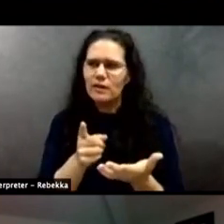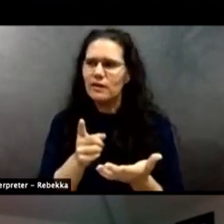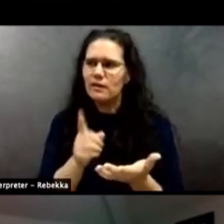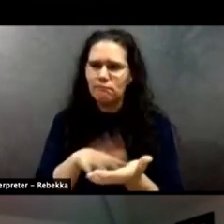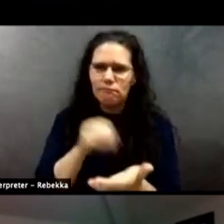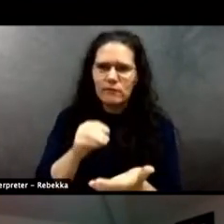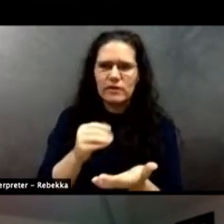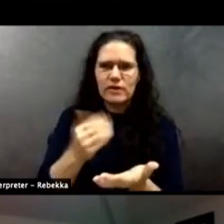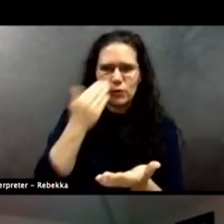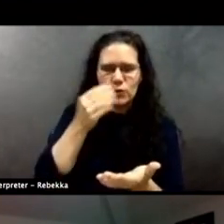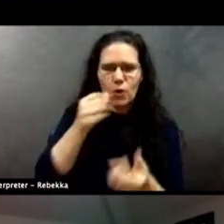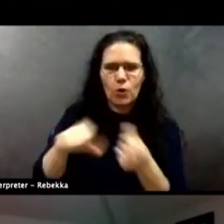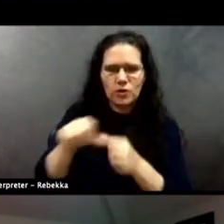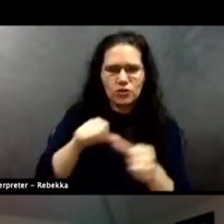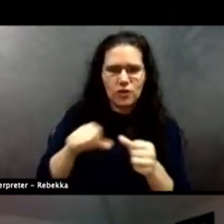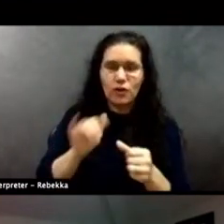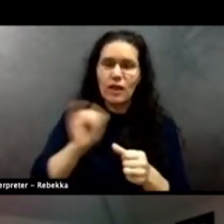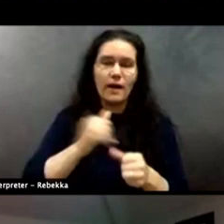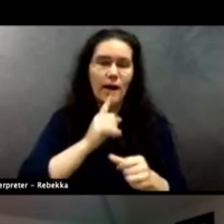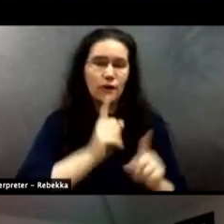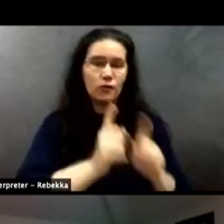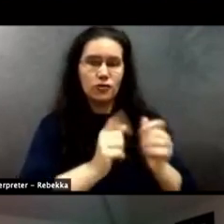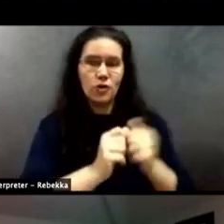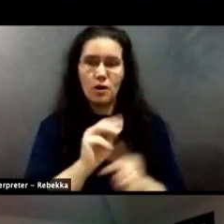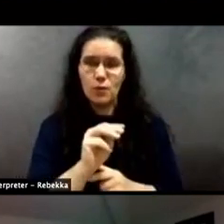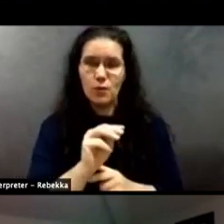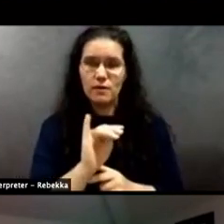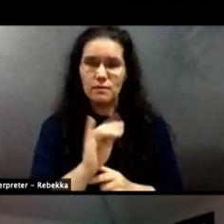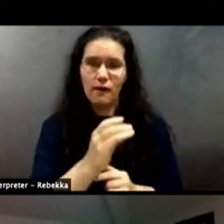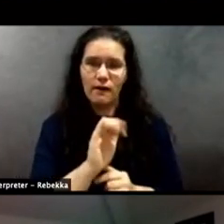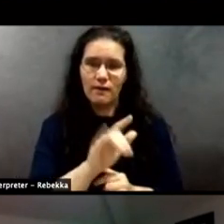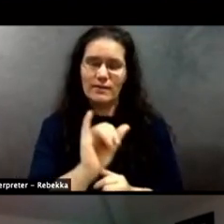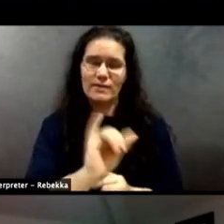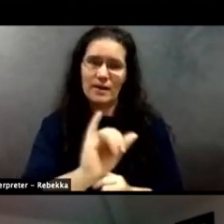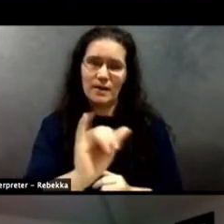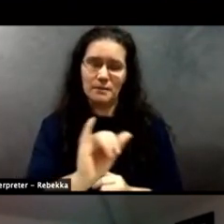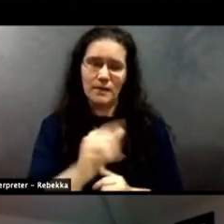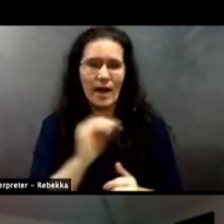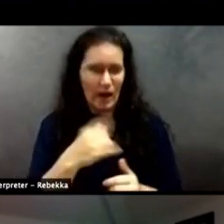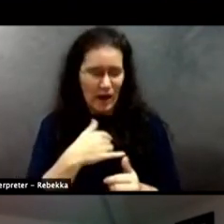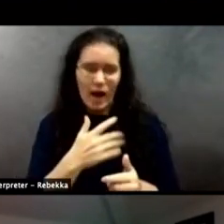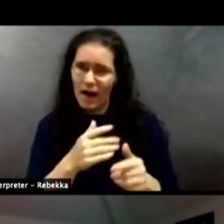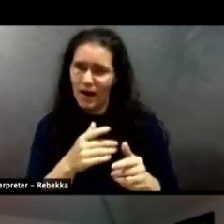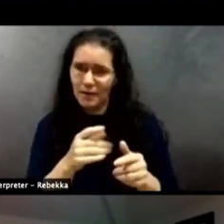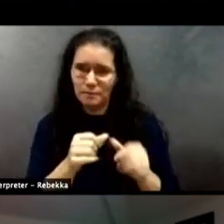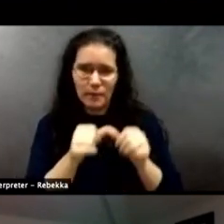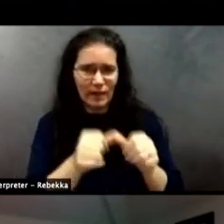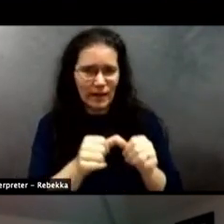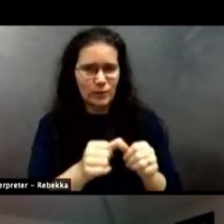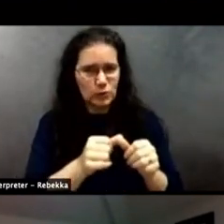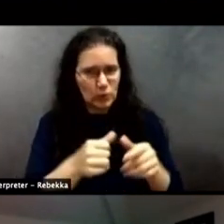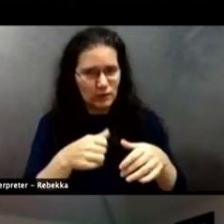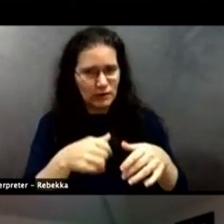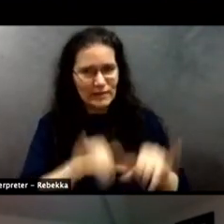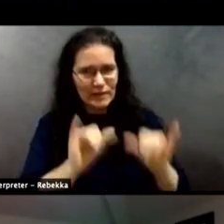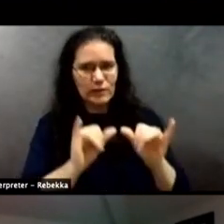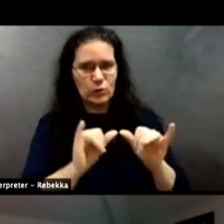other, just like I was able to talk to Michael. And like I plan on continuing a relationship talking to Michael.